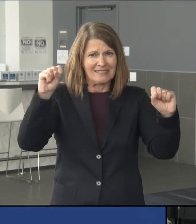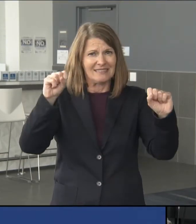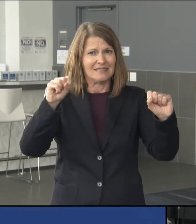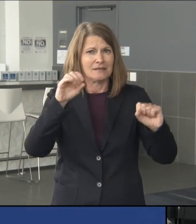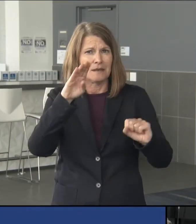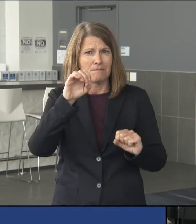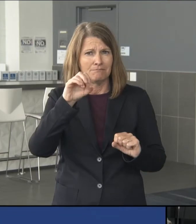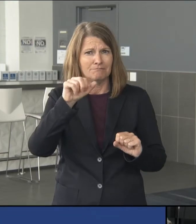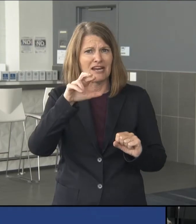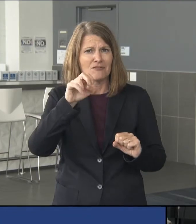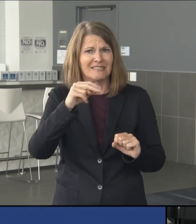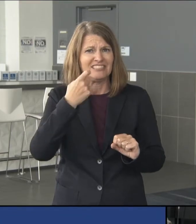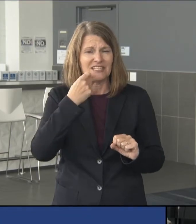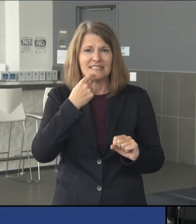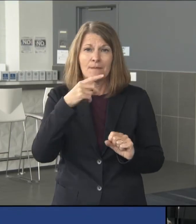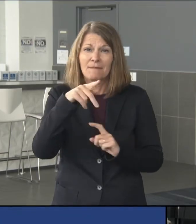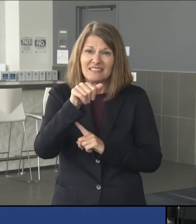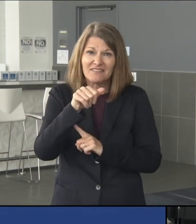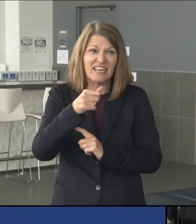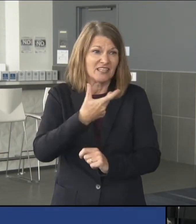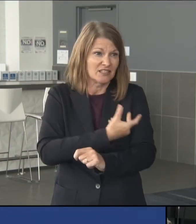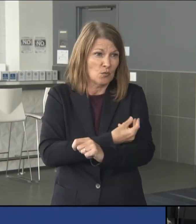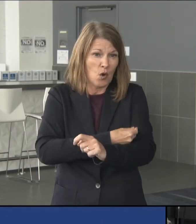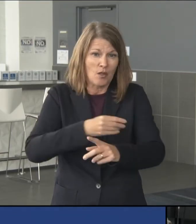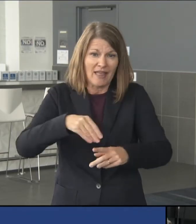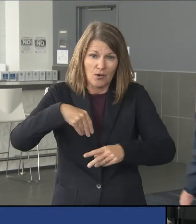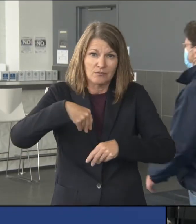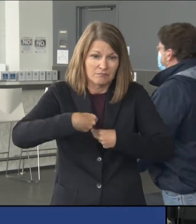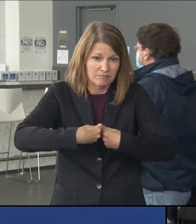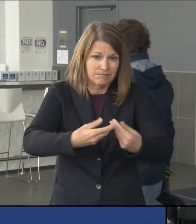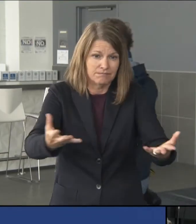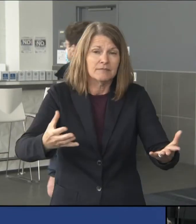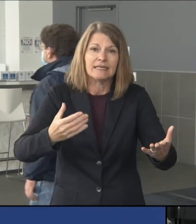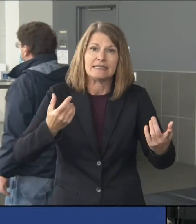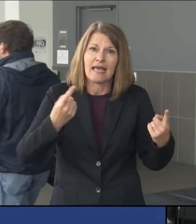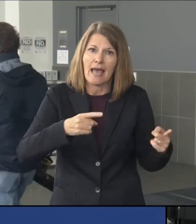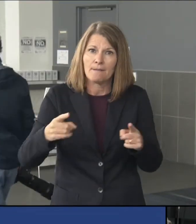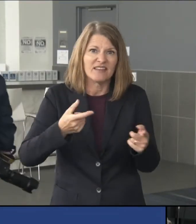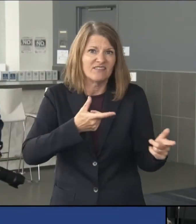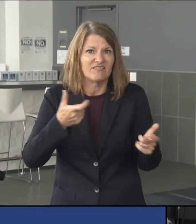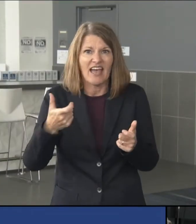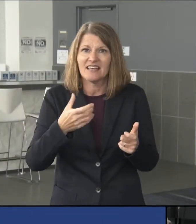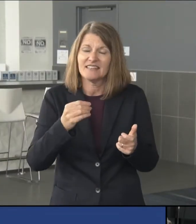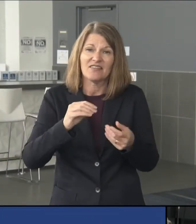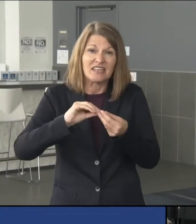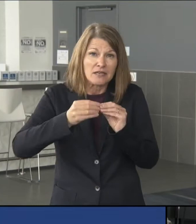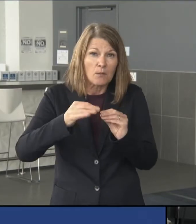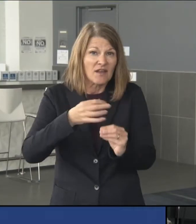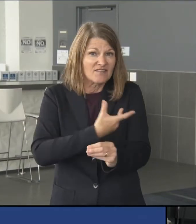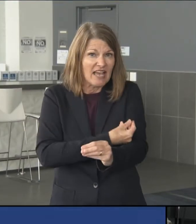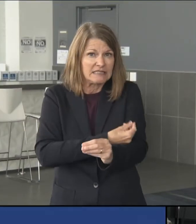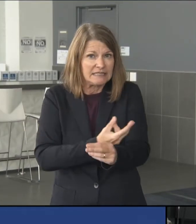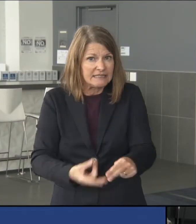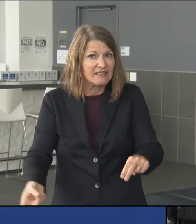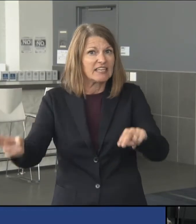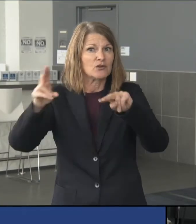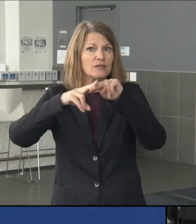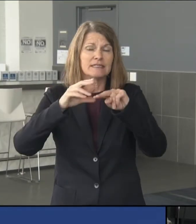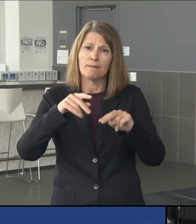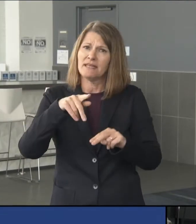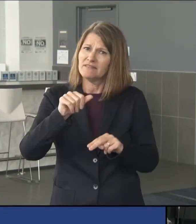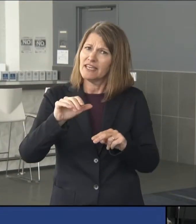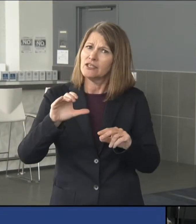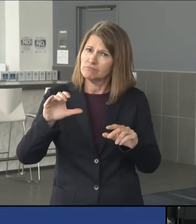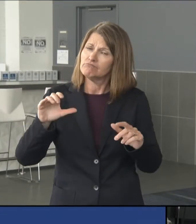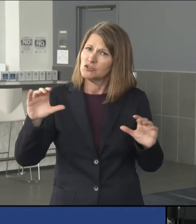Pennsylvania's vaccine rollout is moving at a fast pace now. Vaccine supply has increased, and Pennsylvania is doing really